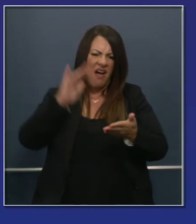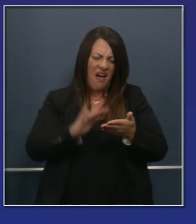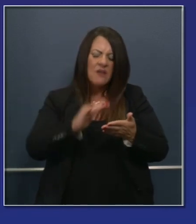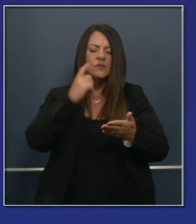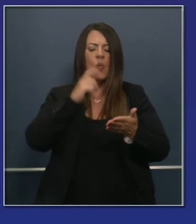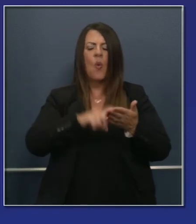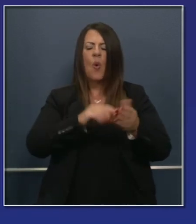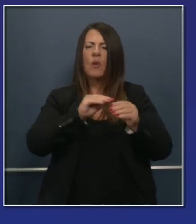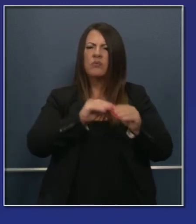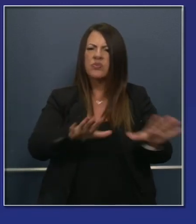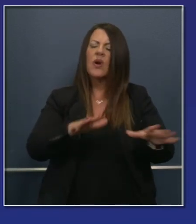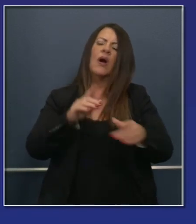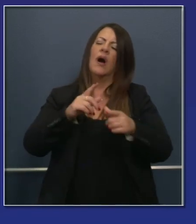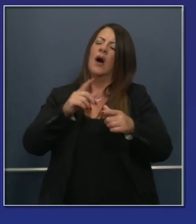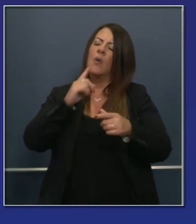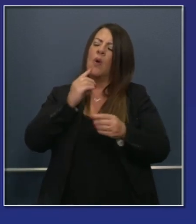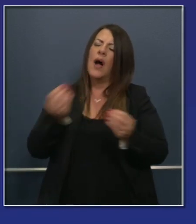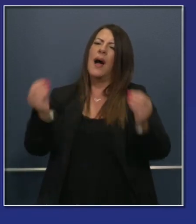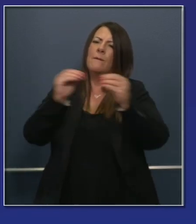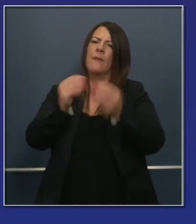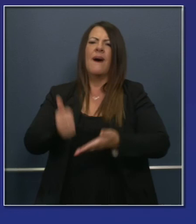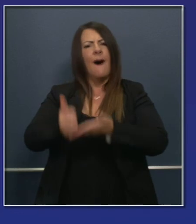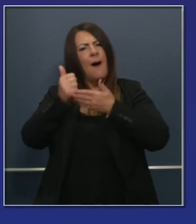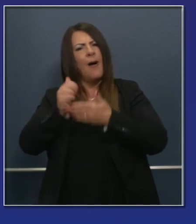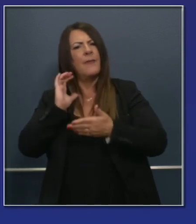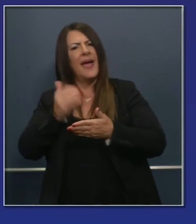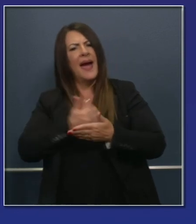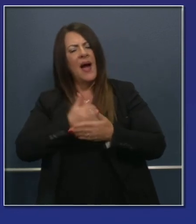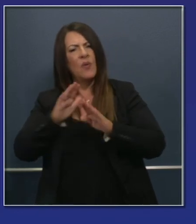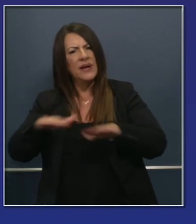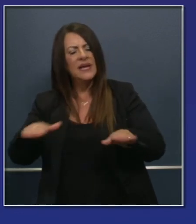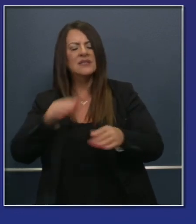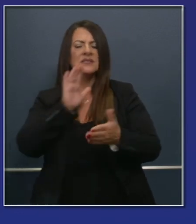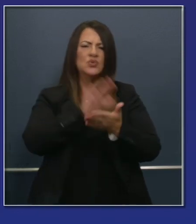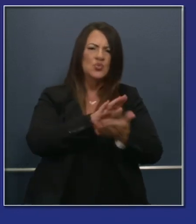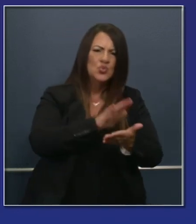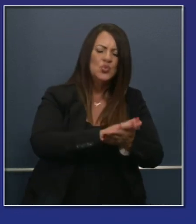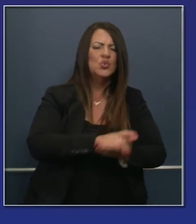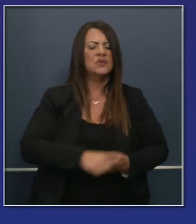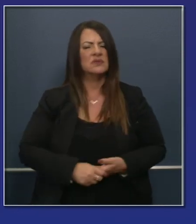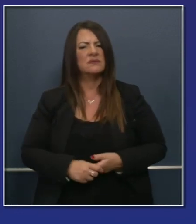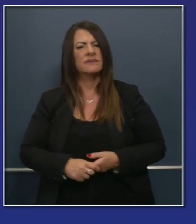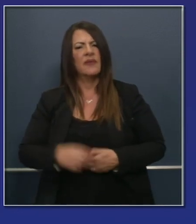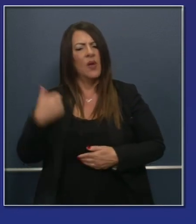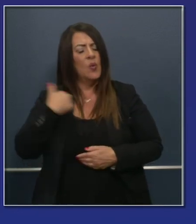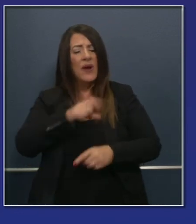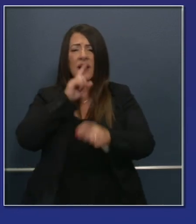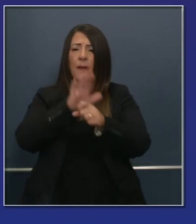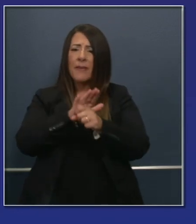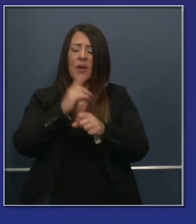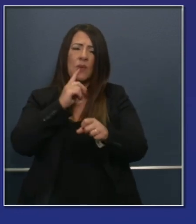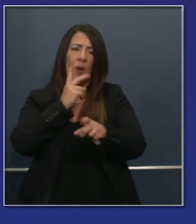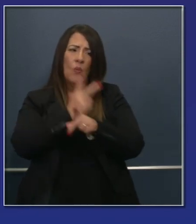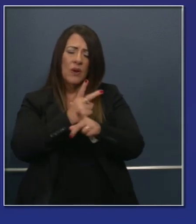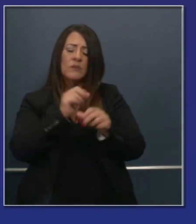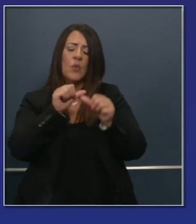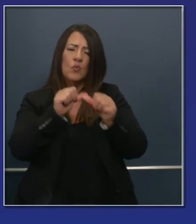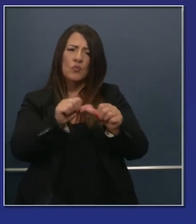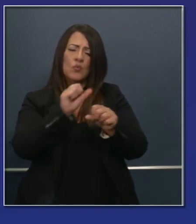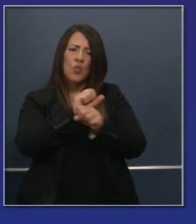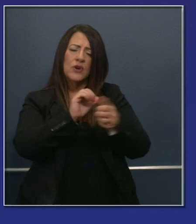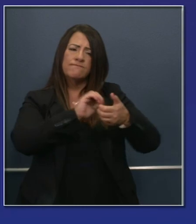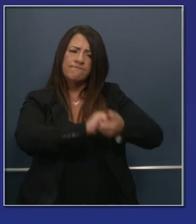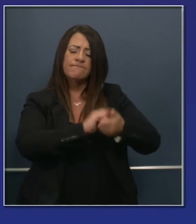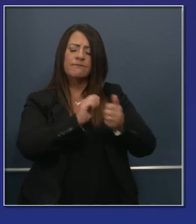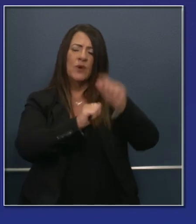infection across our communities and certainly in our schools. We stand committed to work closely with the governor, Department of Public Health,